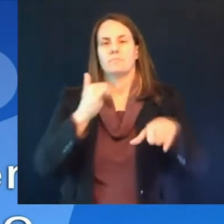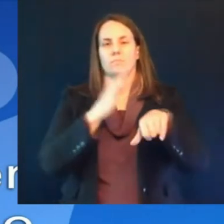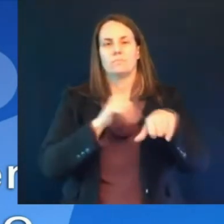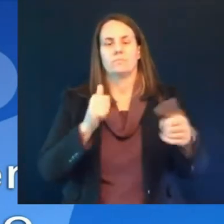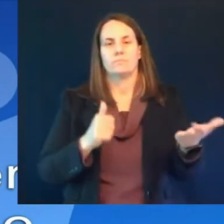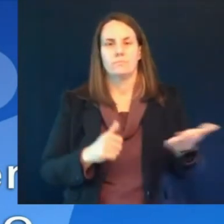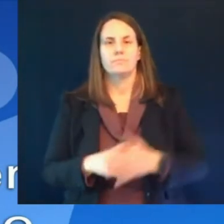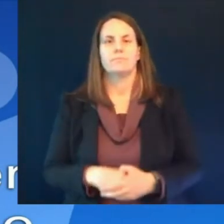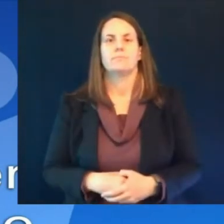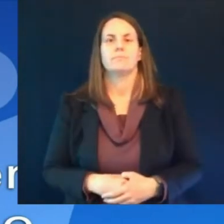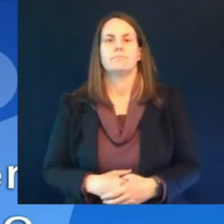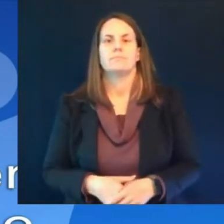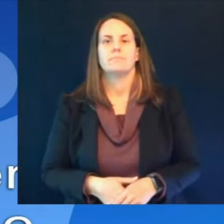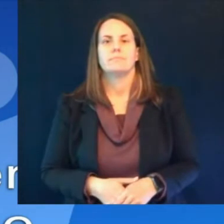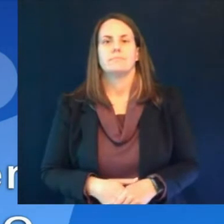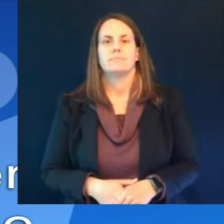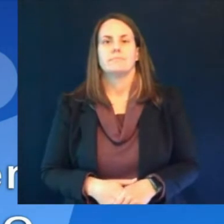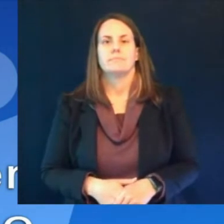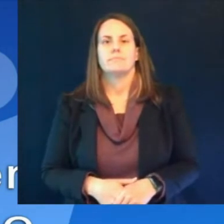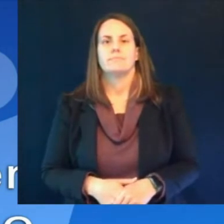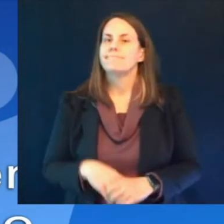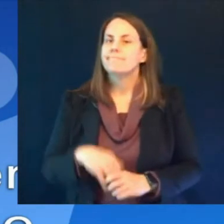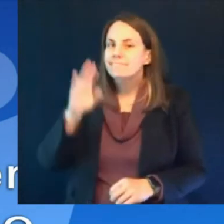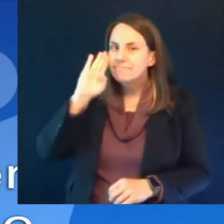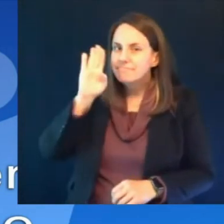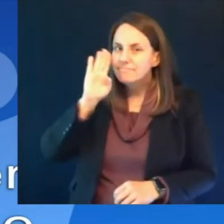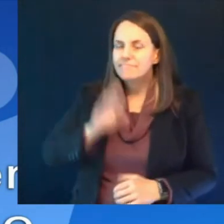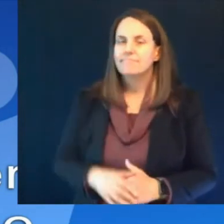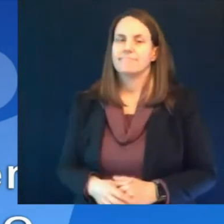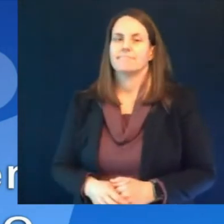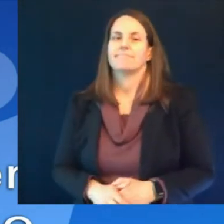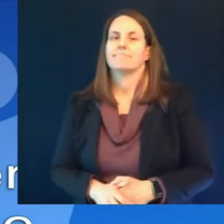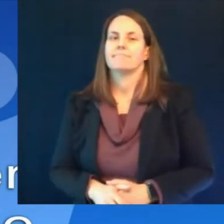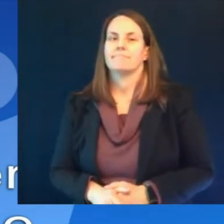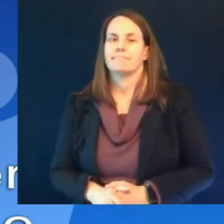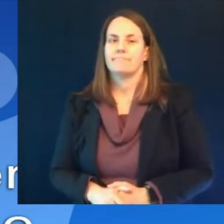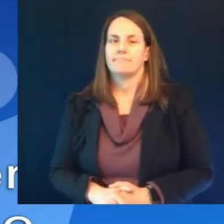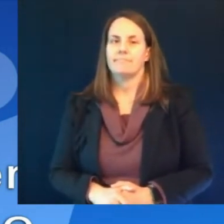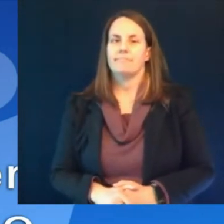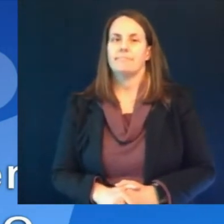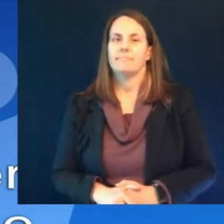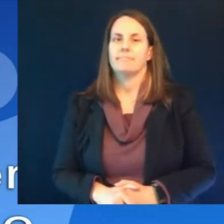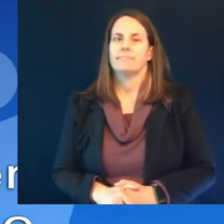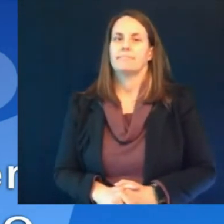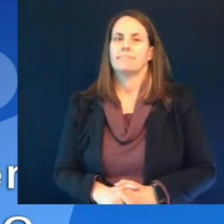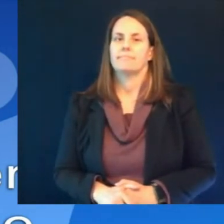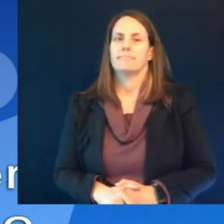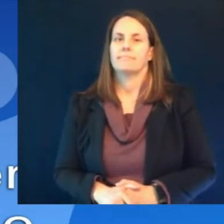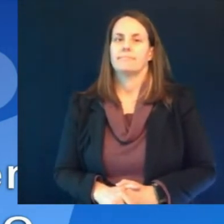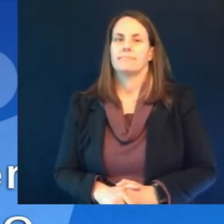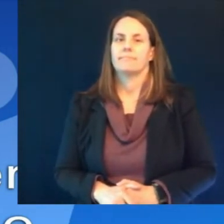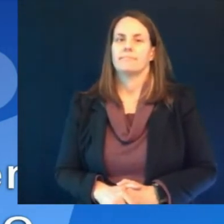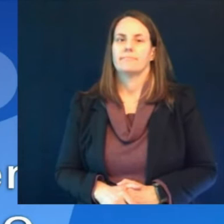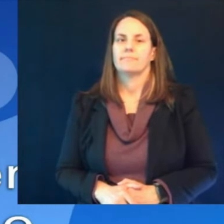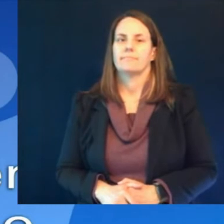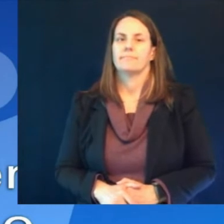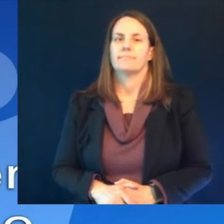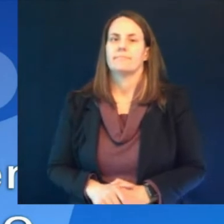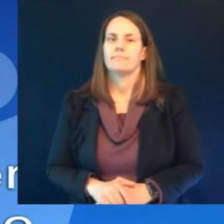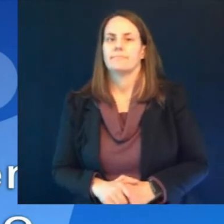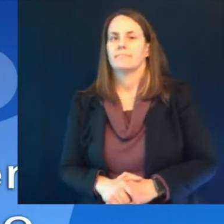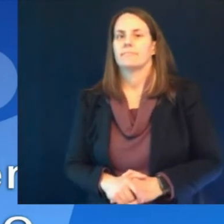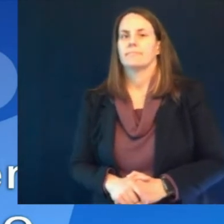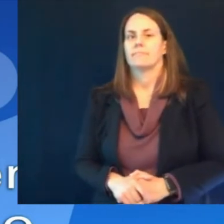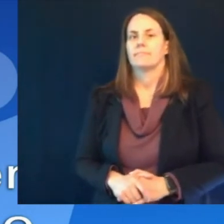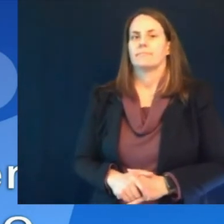hi this is stella in for heather thanks for taking my question um just wondering what you would say to what um people you know we're already dealing